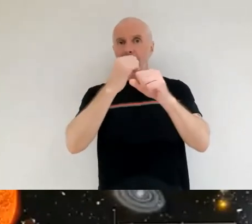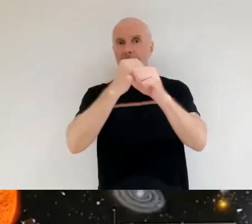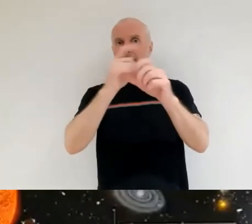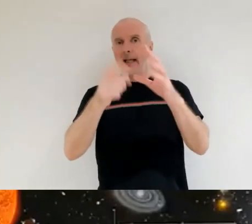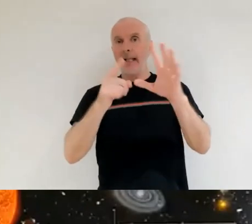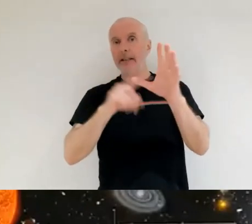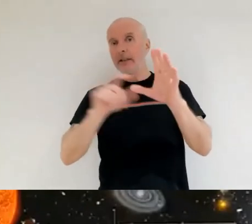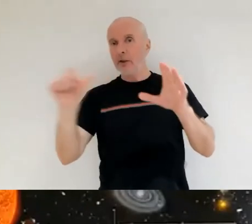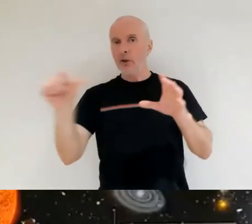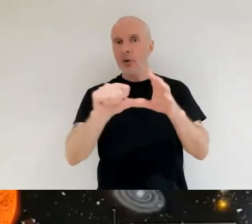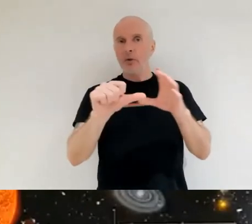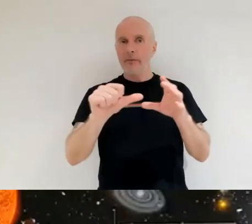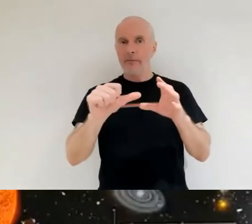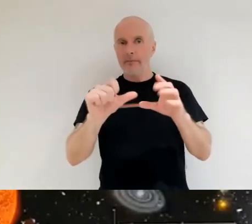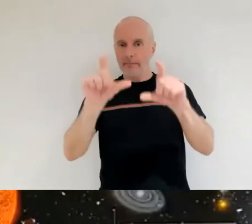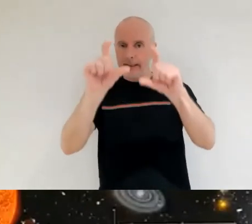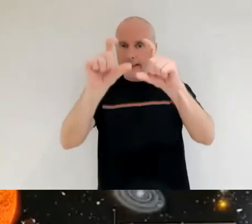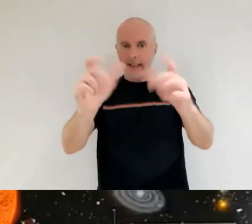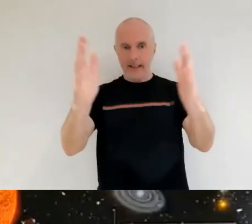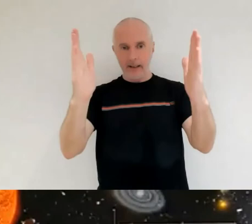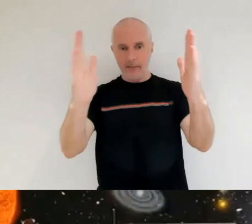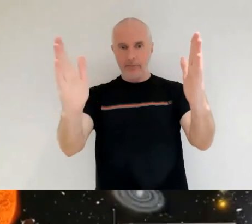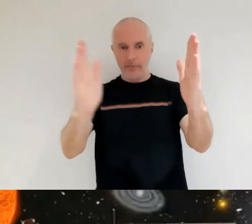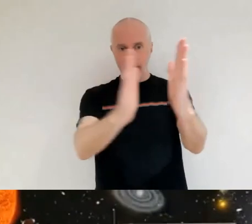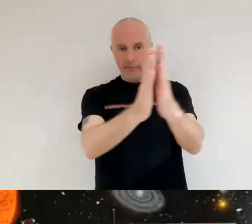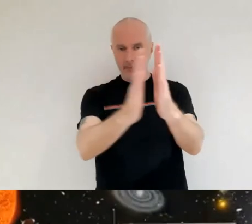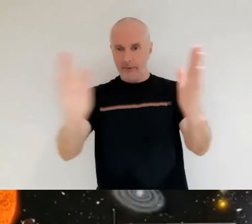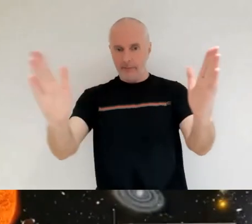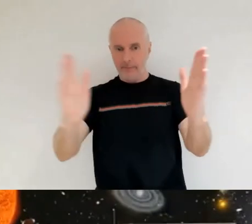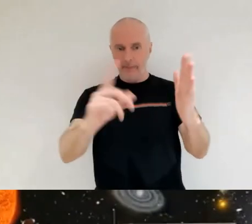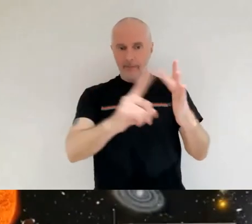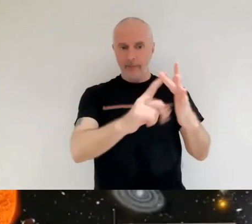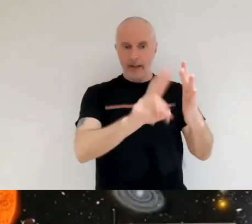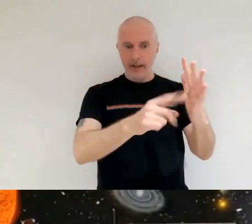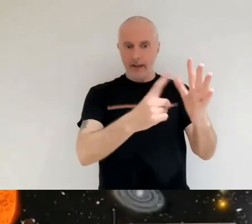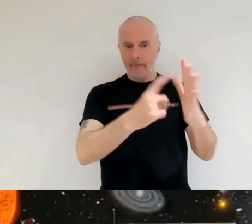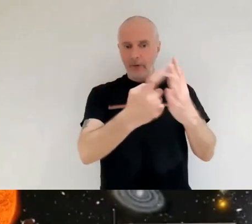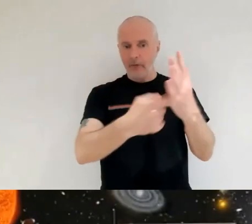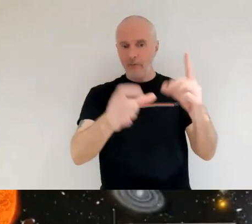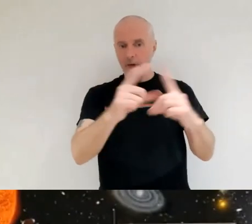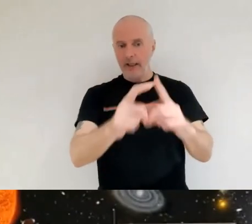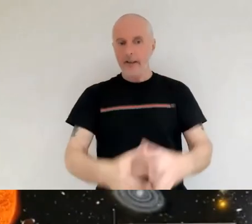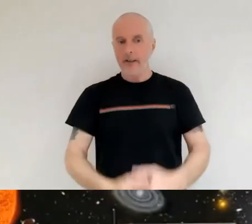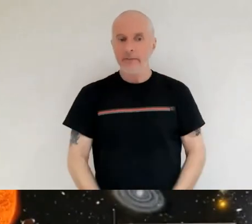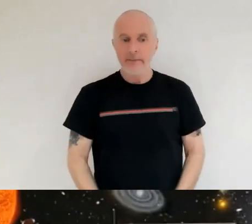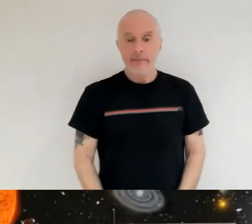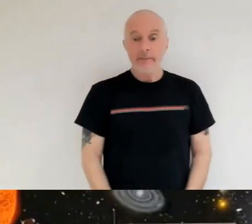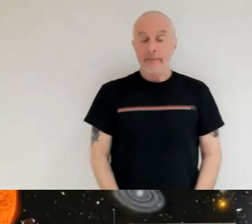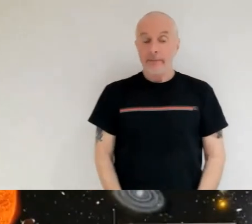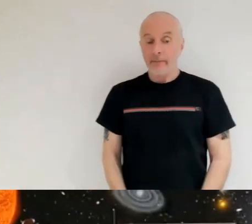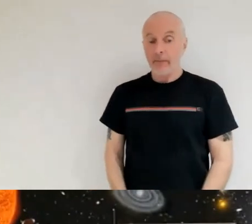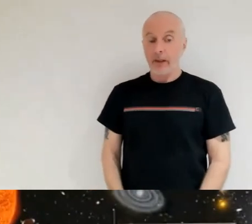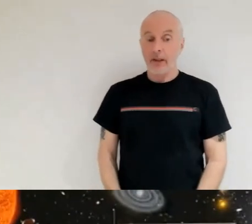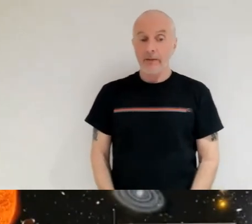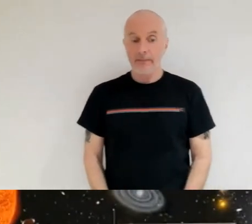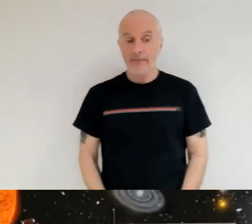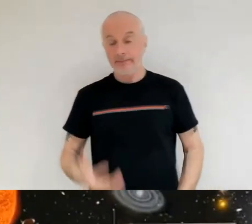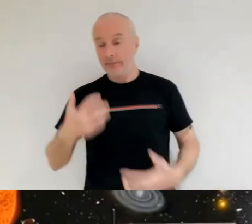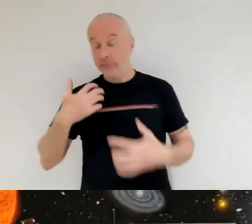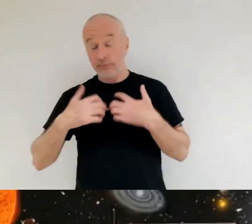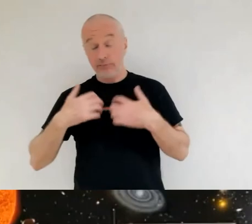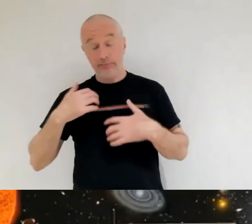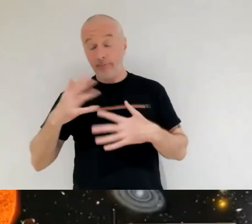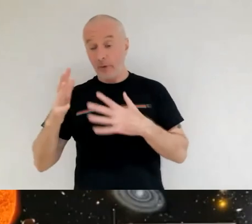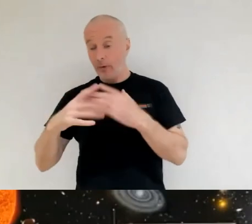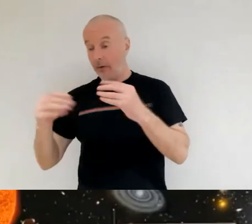within the infrared range fabulous well that's exciting for the for the web definitely brilliant um i'm going to couple two more questions